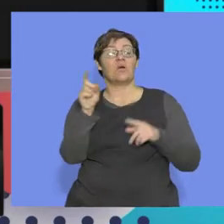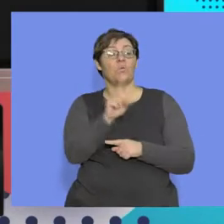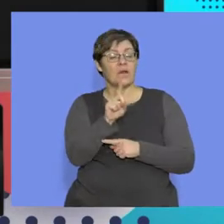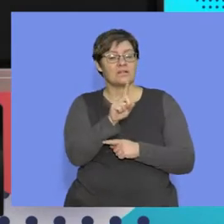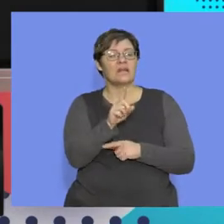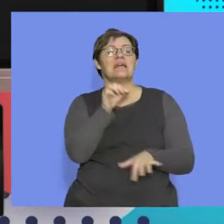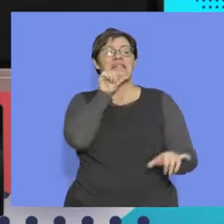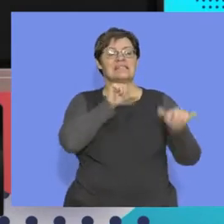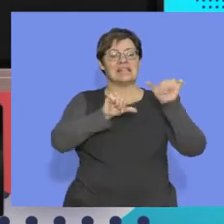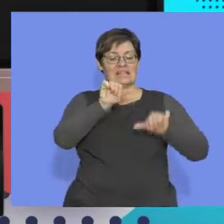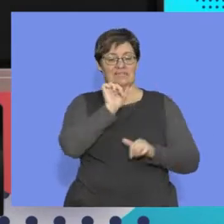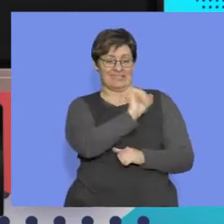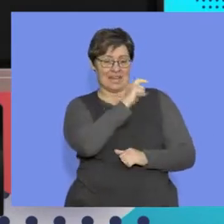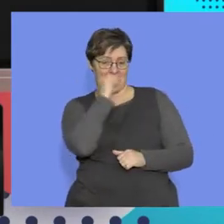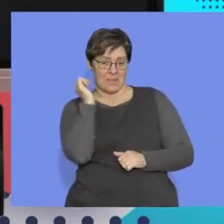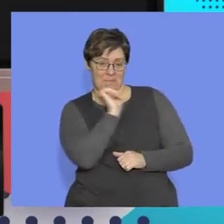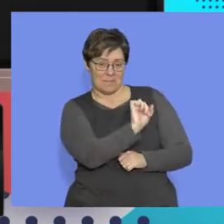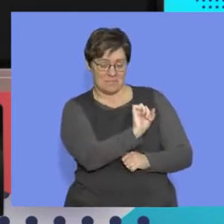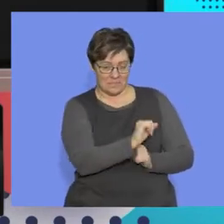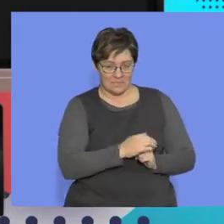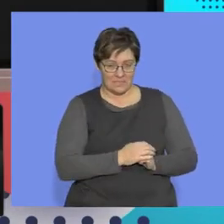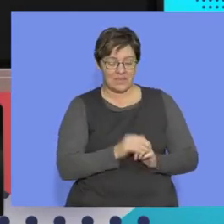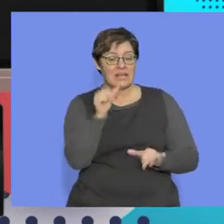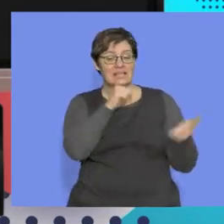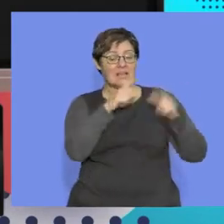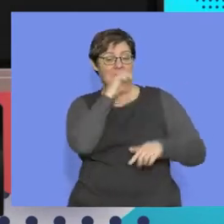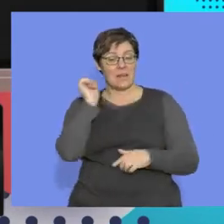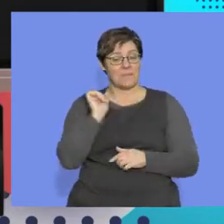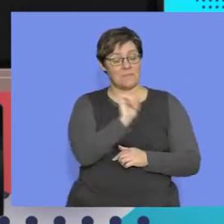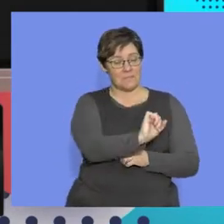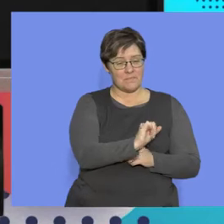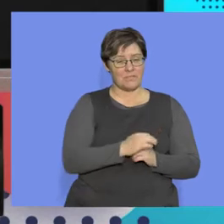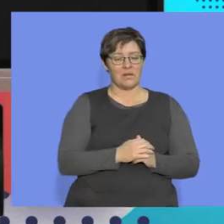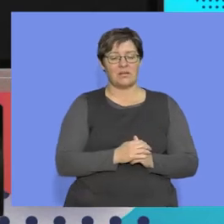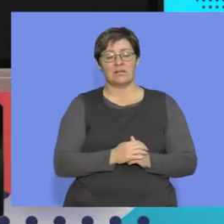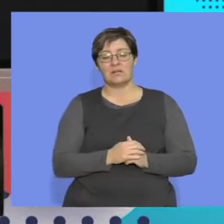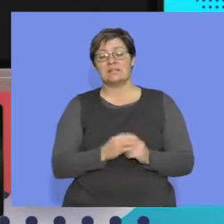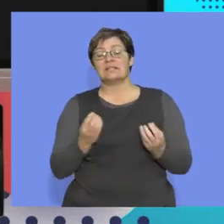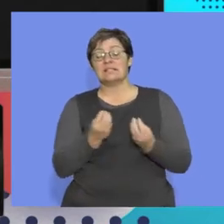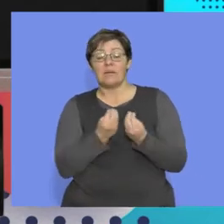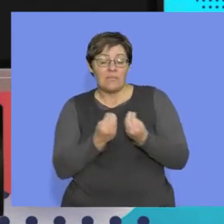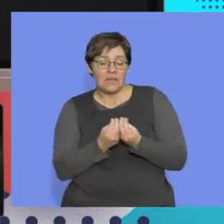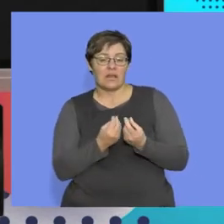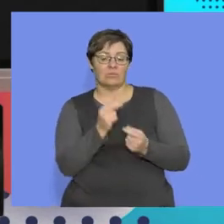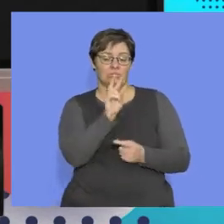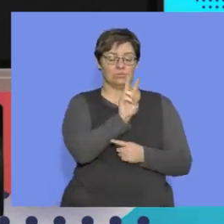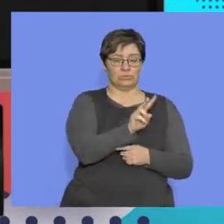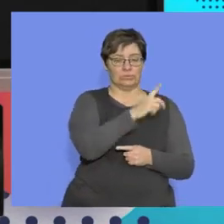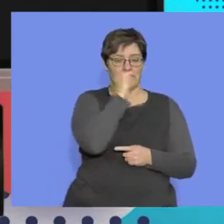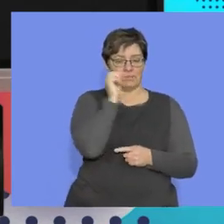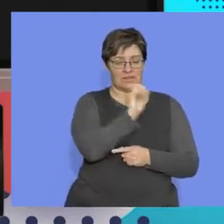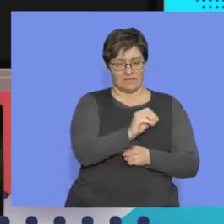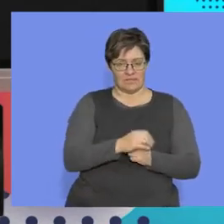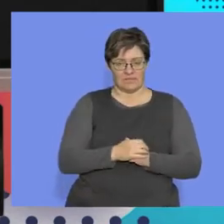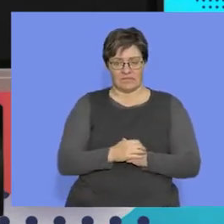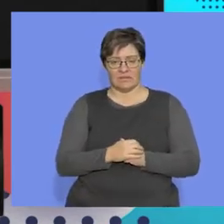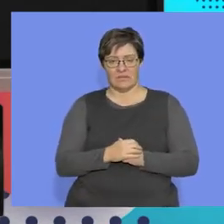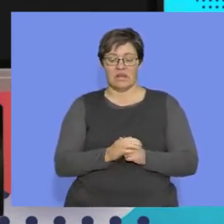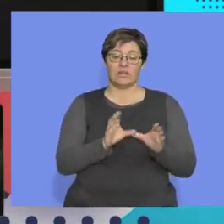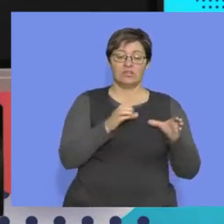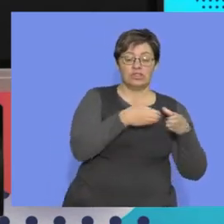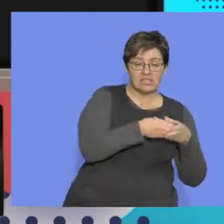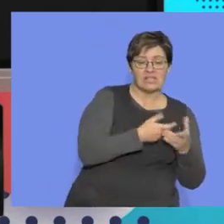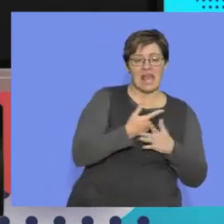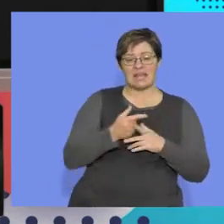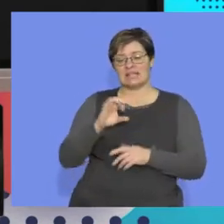its scientific name. And remember, scientific name, something always has two names, the genus and the species.